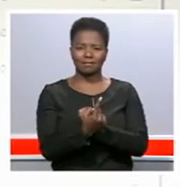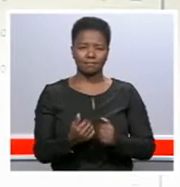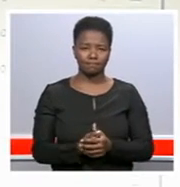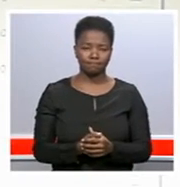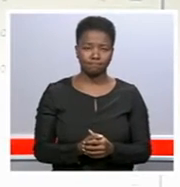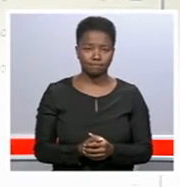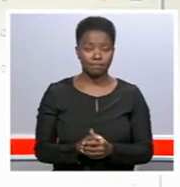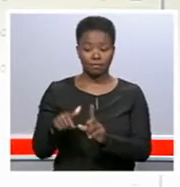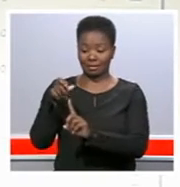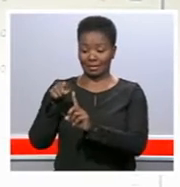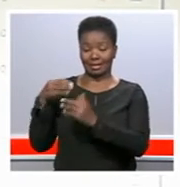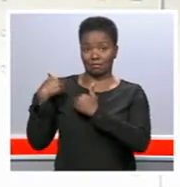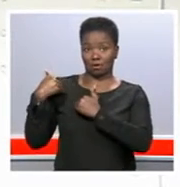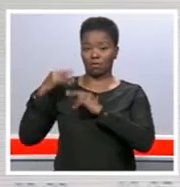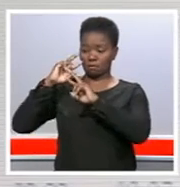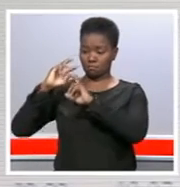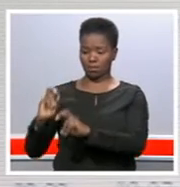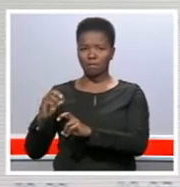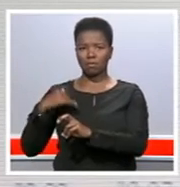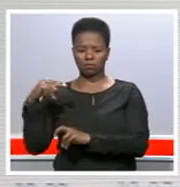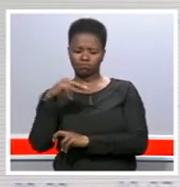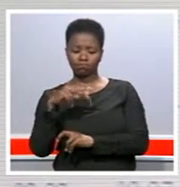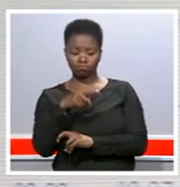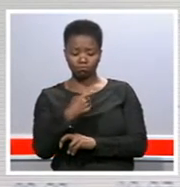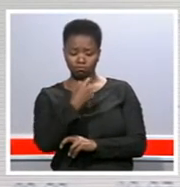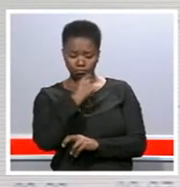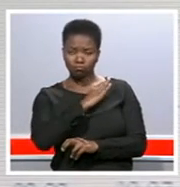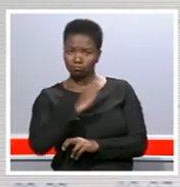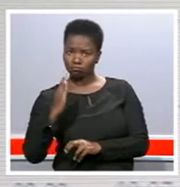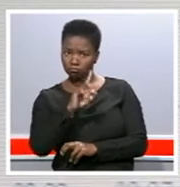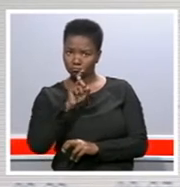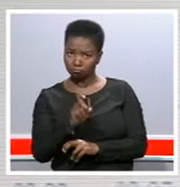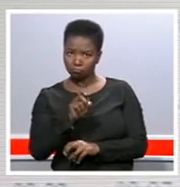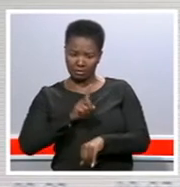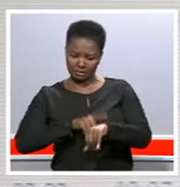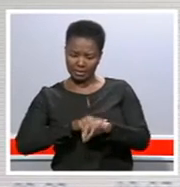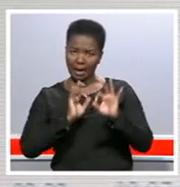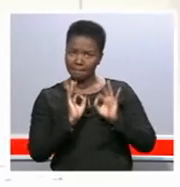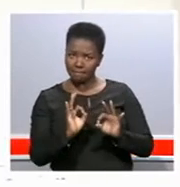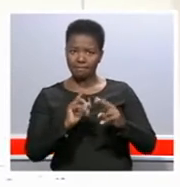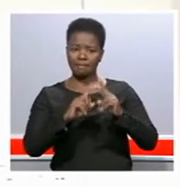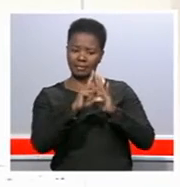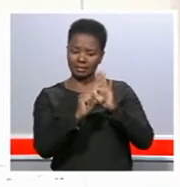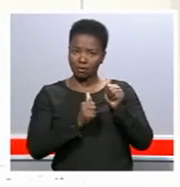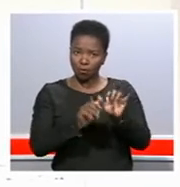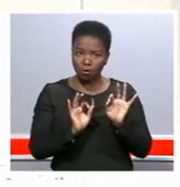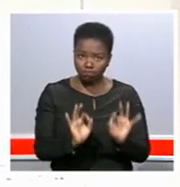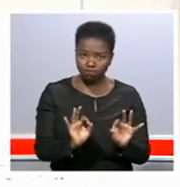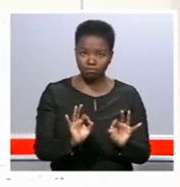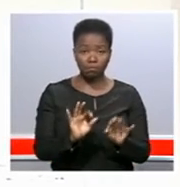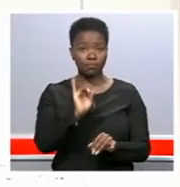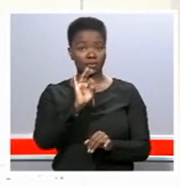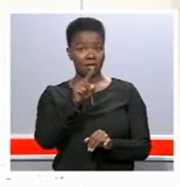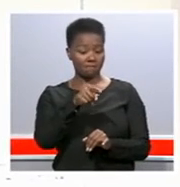Researchers are then able to keep tabs on where the patients are taking their pills at appropriate times. If the server does